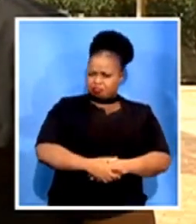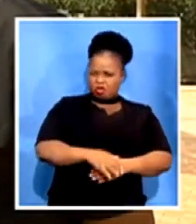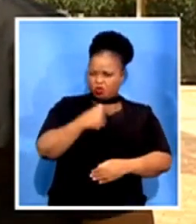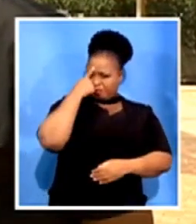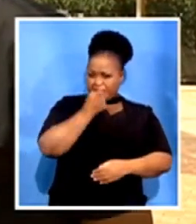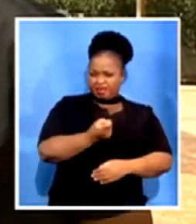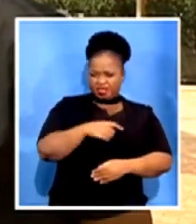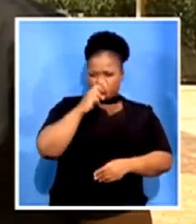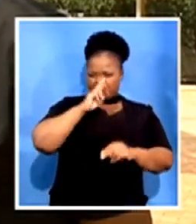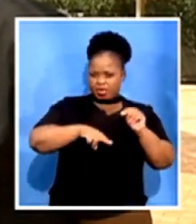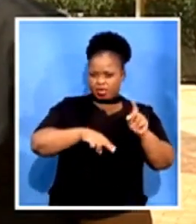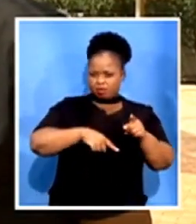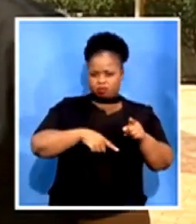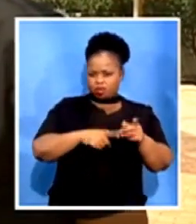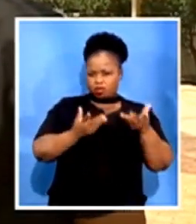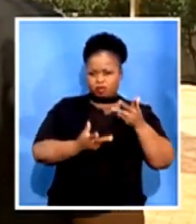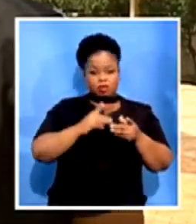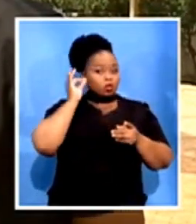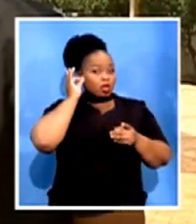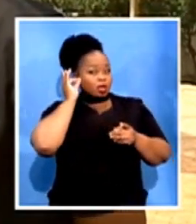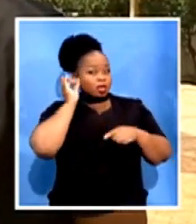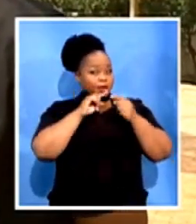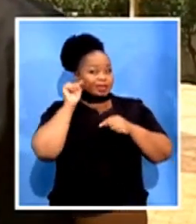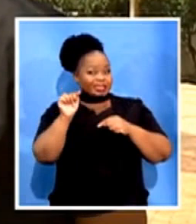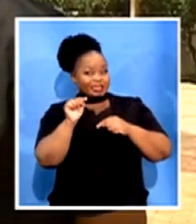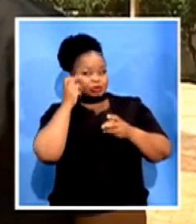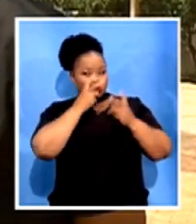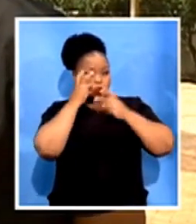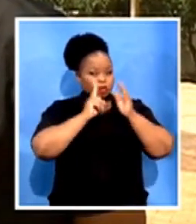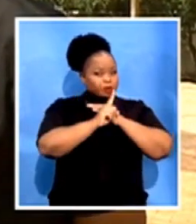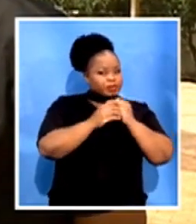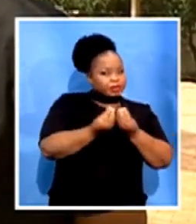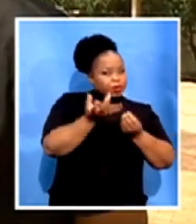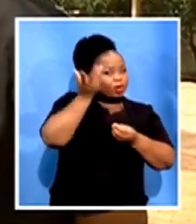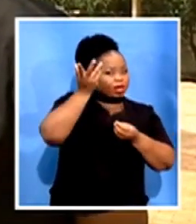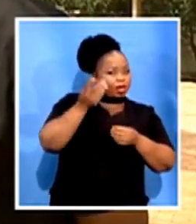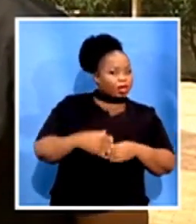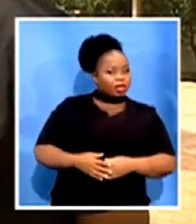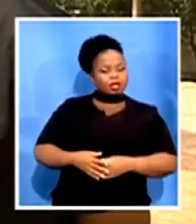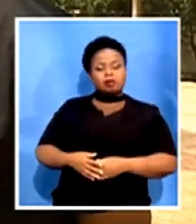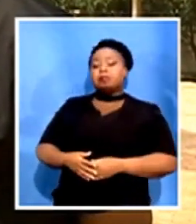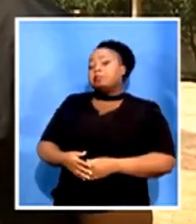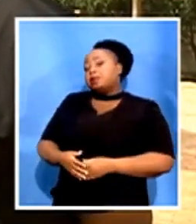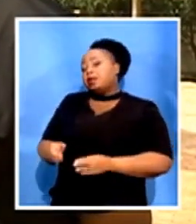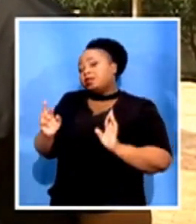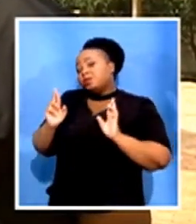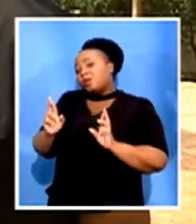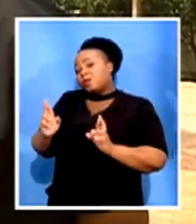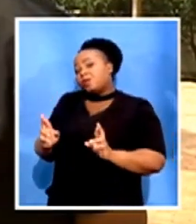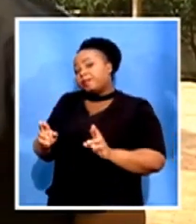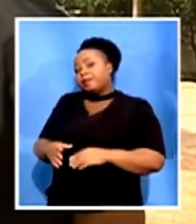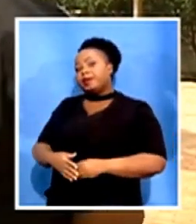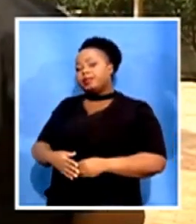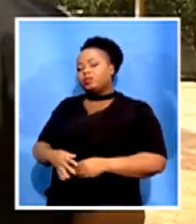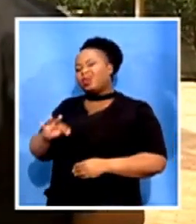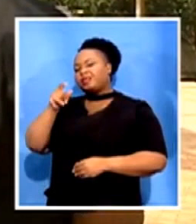about this search and seizure somewhere? Let's hope that there wasn't anybody who tipped him. Maybe it's a genuine matter